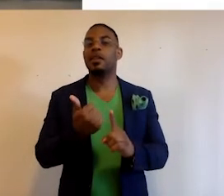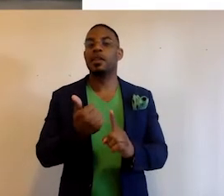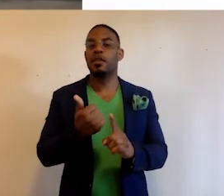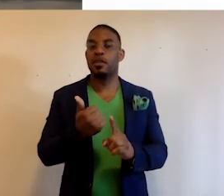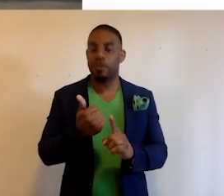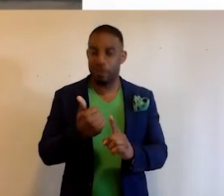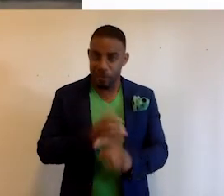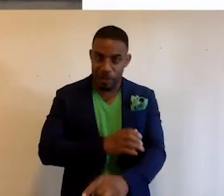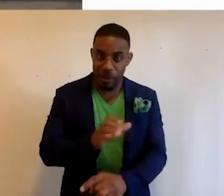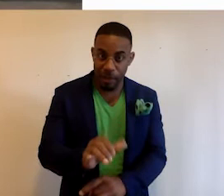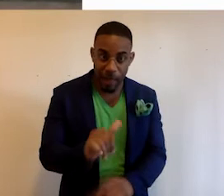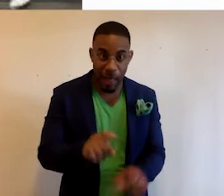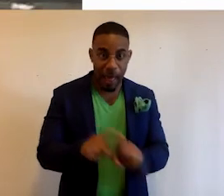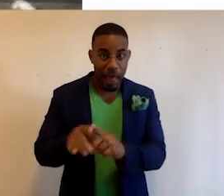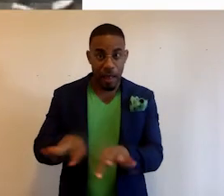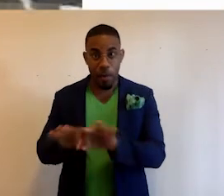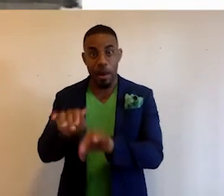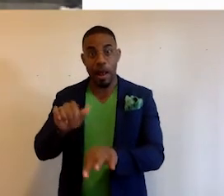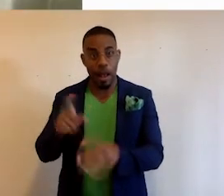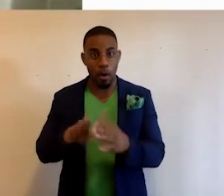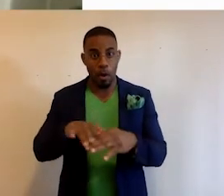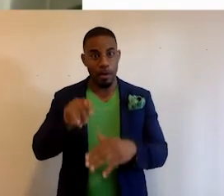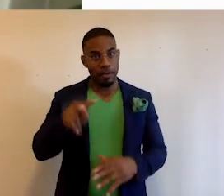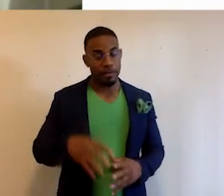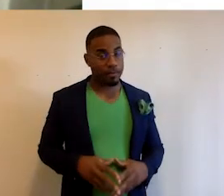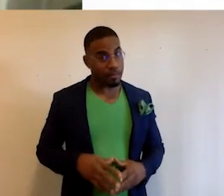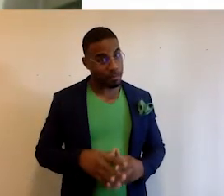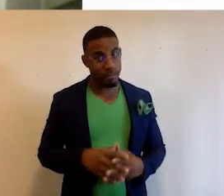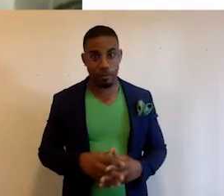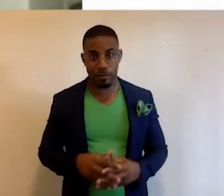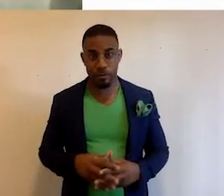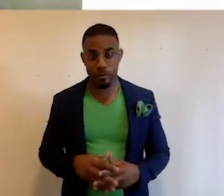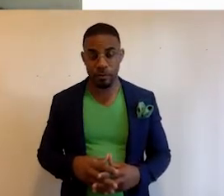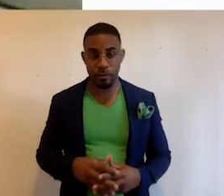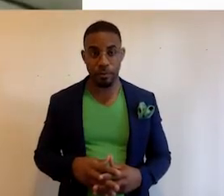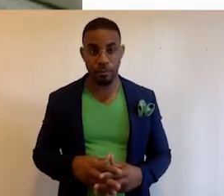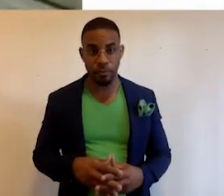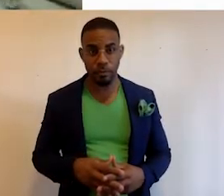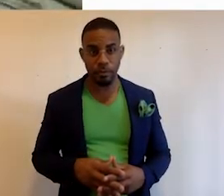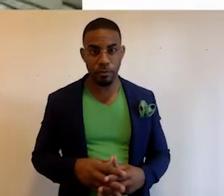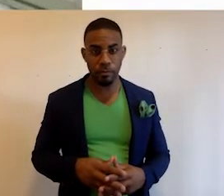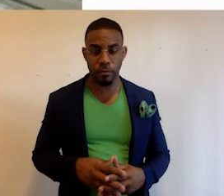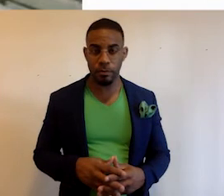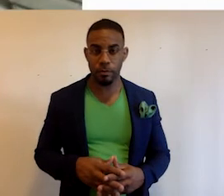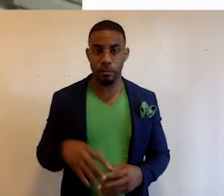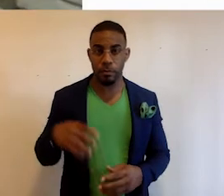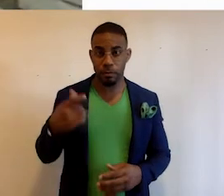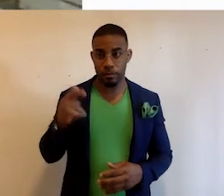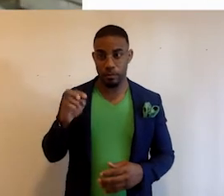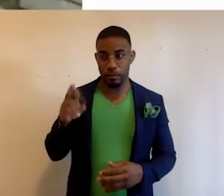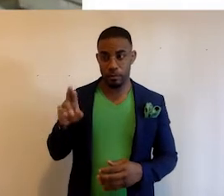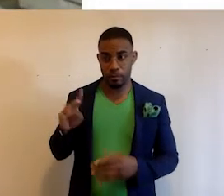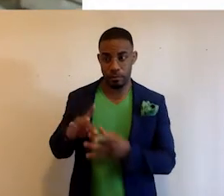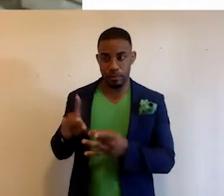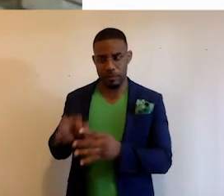as important as what's on the TV. That I can cut out the door. Granderson says it's